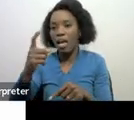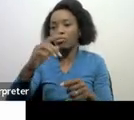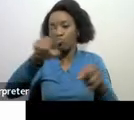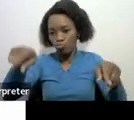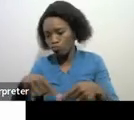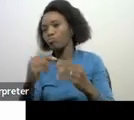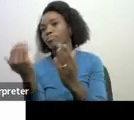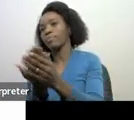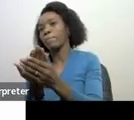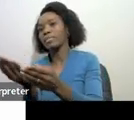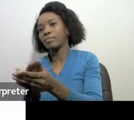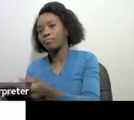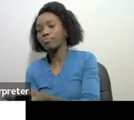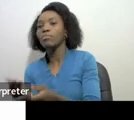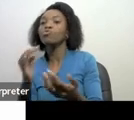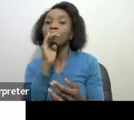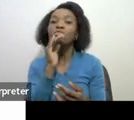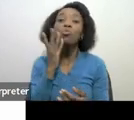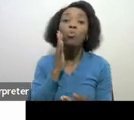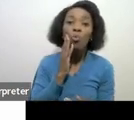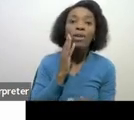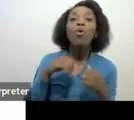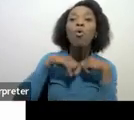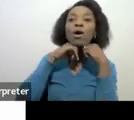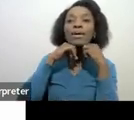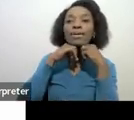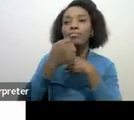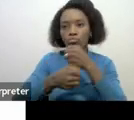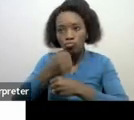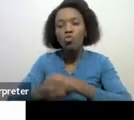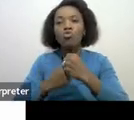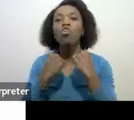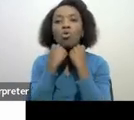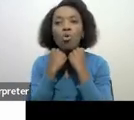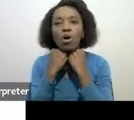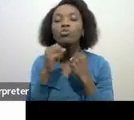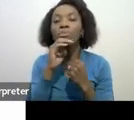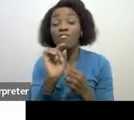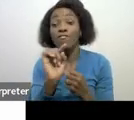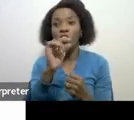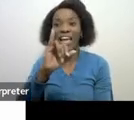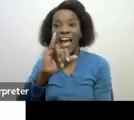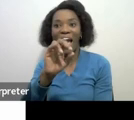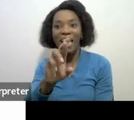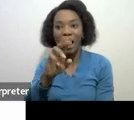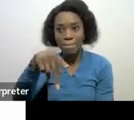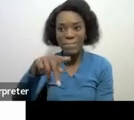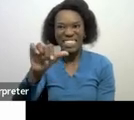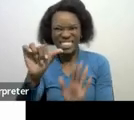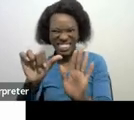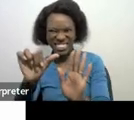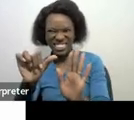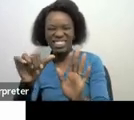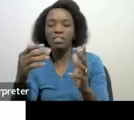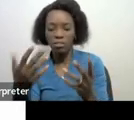August each and every year which is the first RIP 6 or the provisional tax return the second